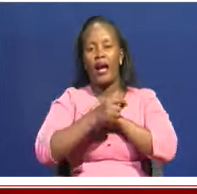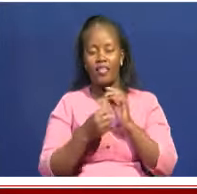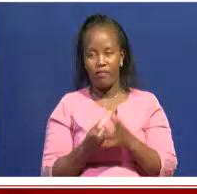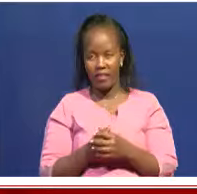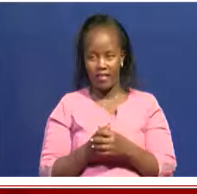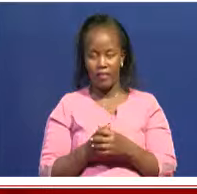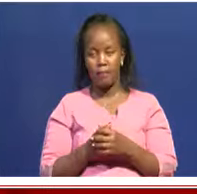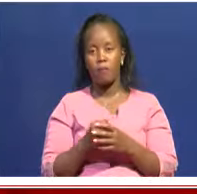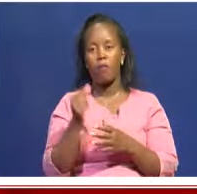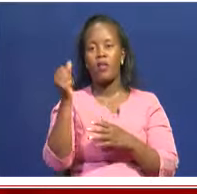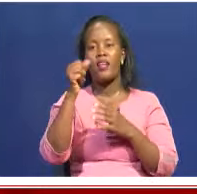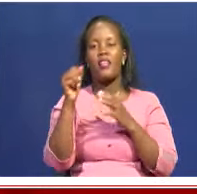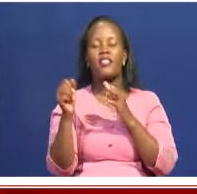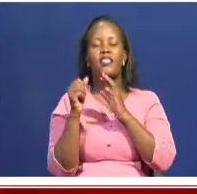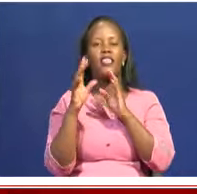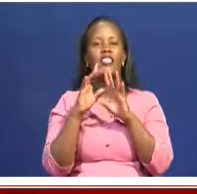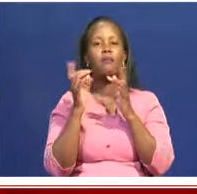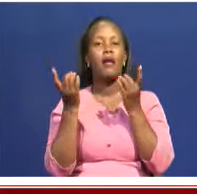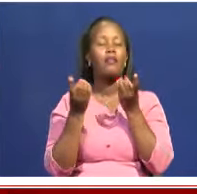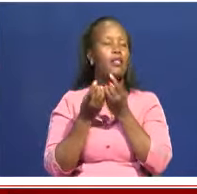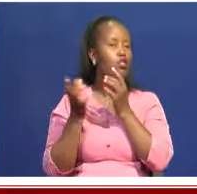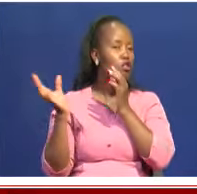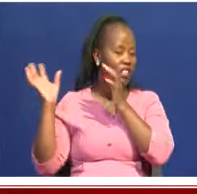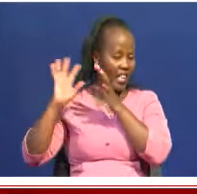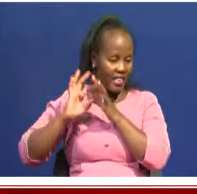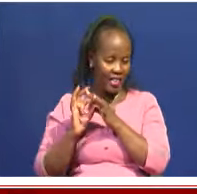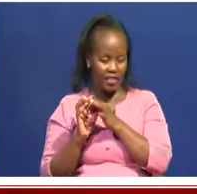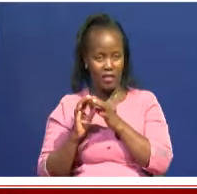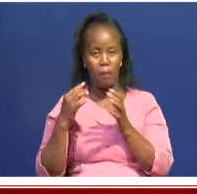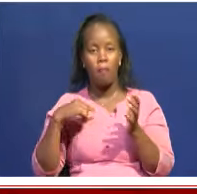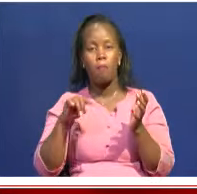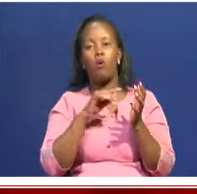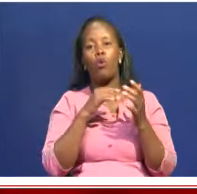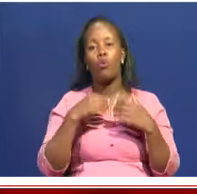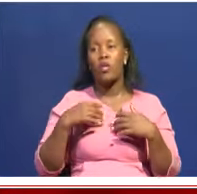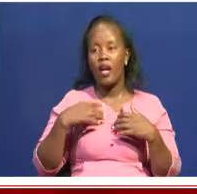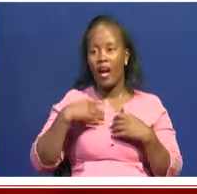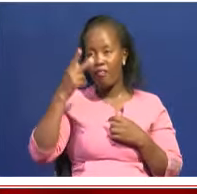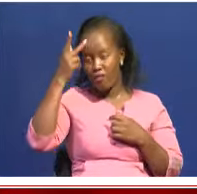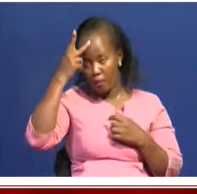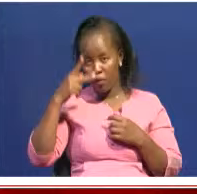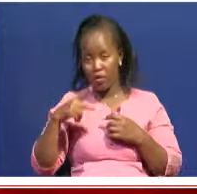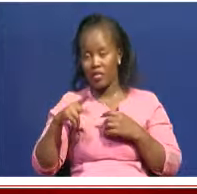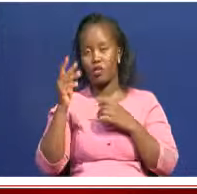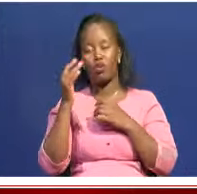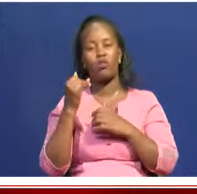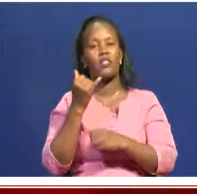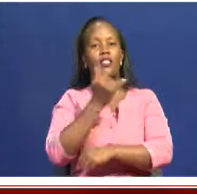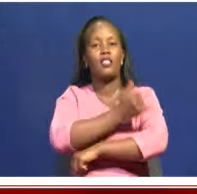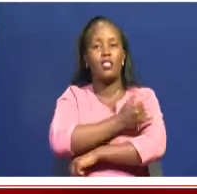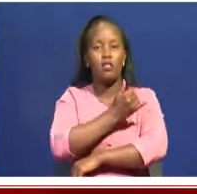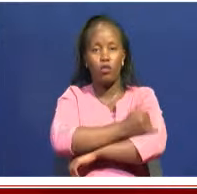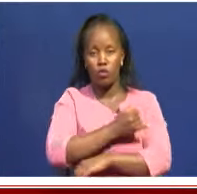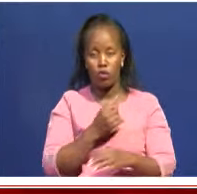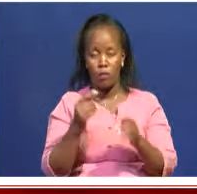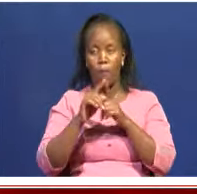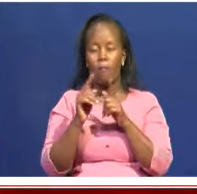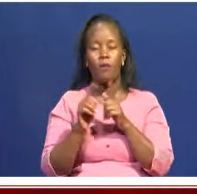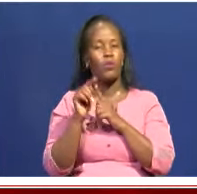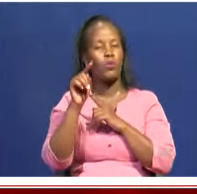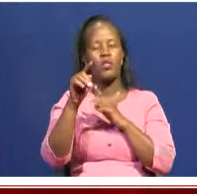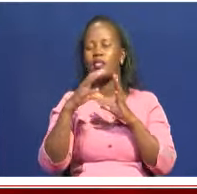Department of Culture, Arts and Heritage, we are coming up with a policy on restitution. And this is a very important policy, one of a kind. And